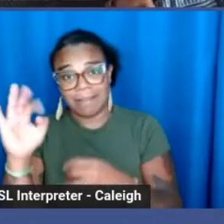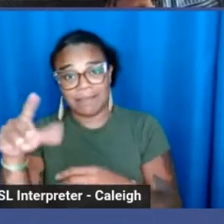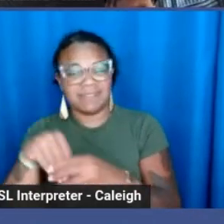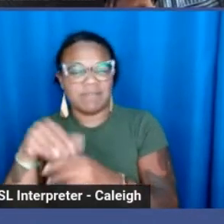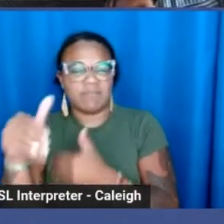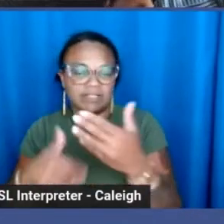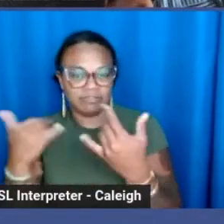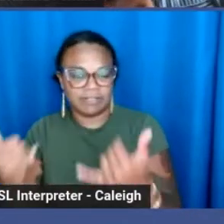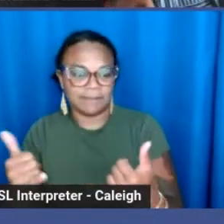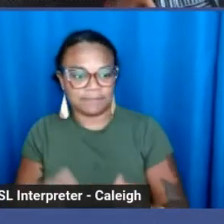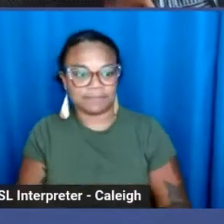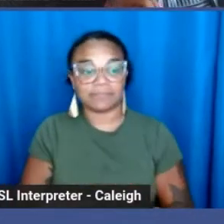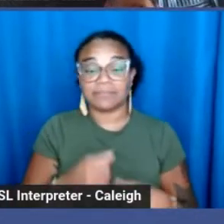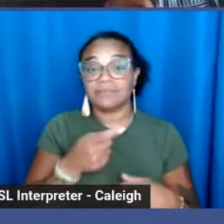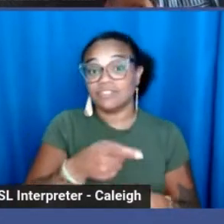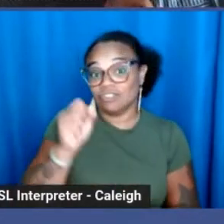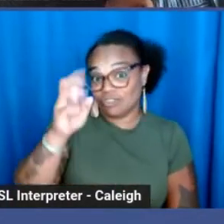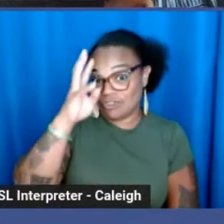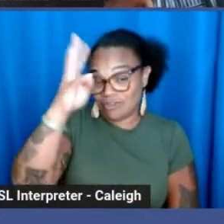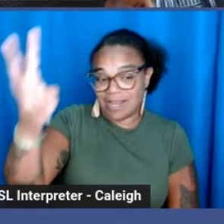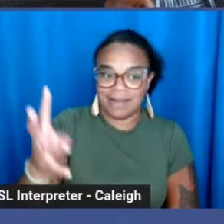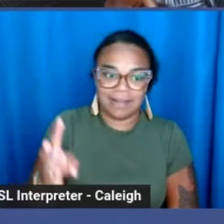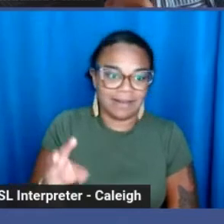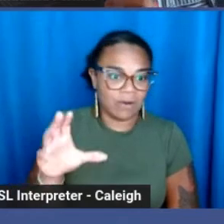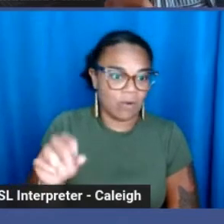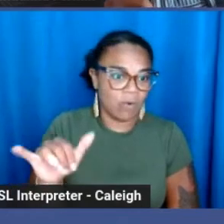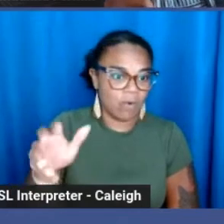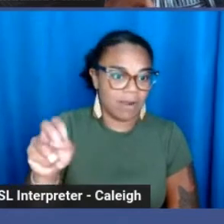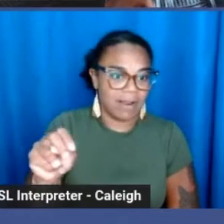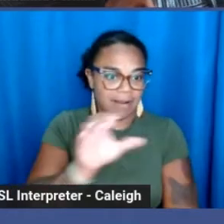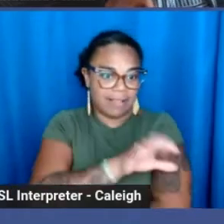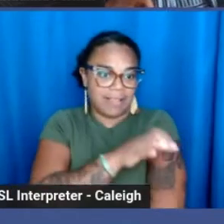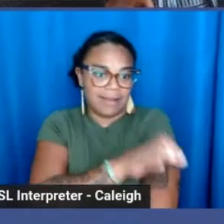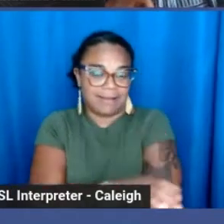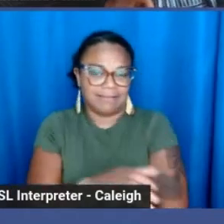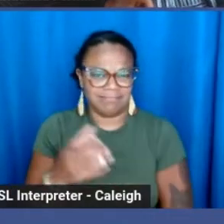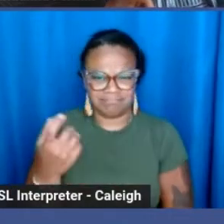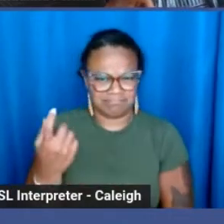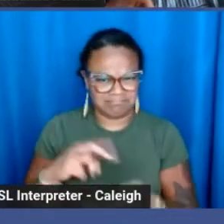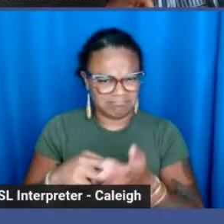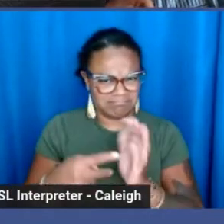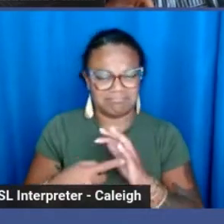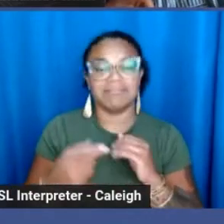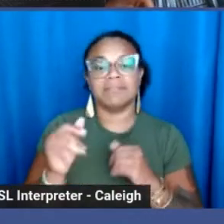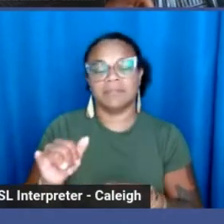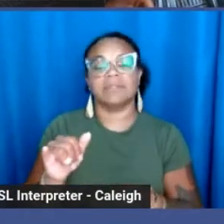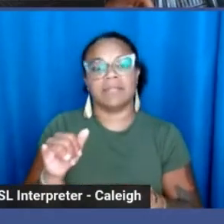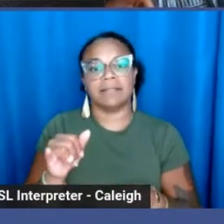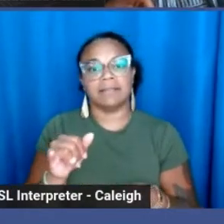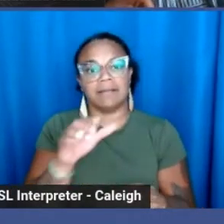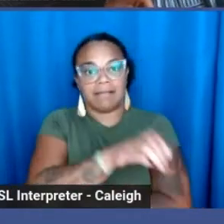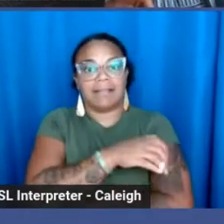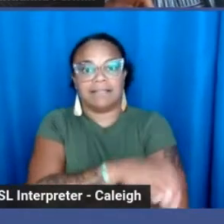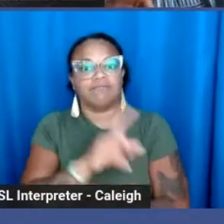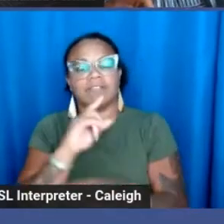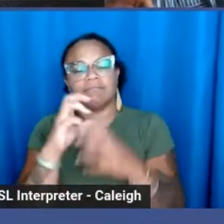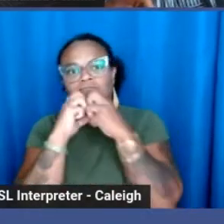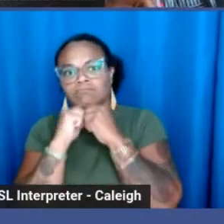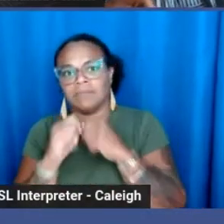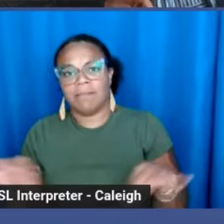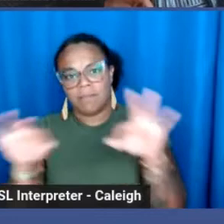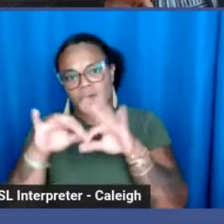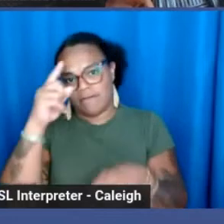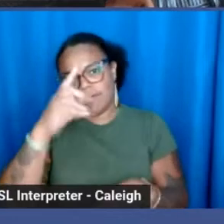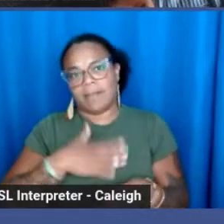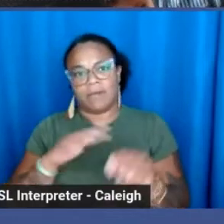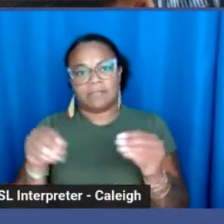Cecilia Gentelli created the Coin Clinic, which is a clinic that is very dearly to my organization because it allows me